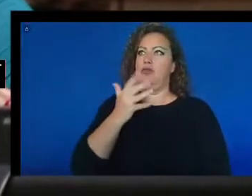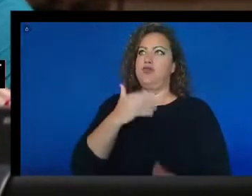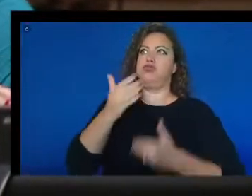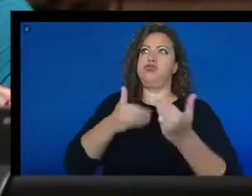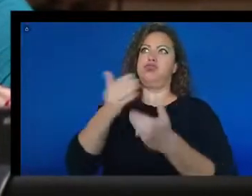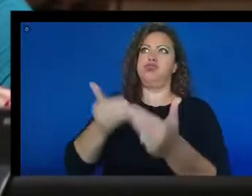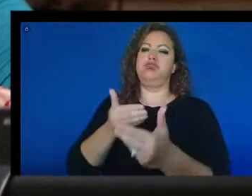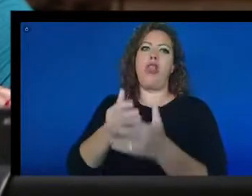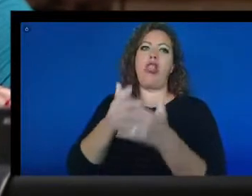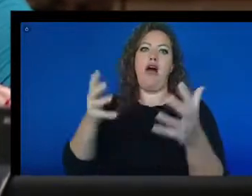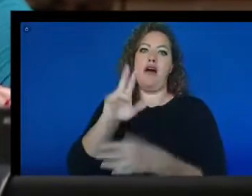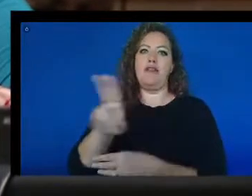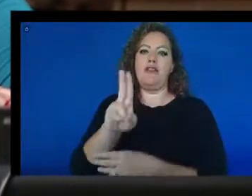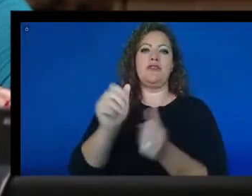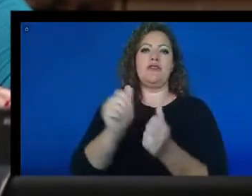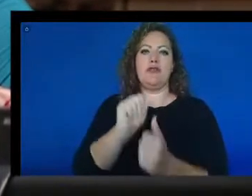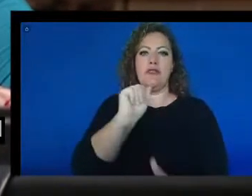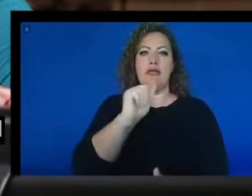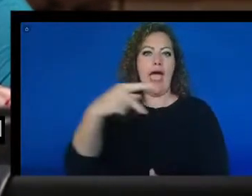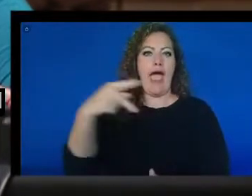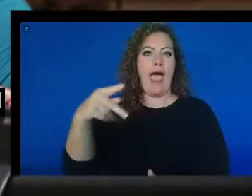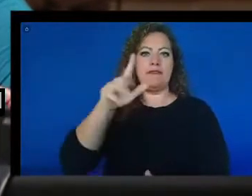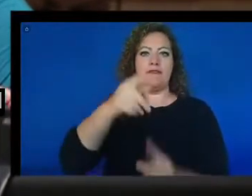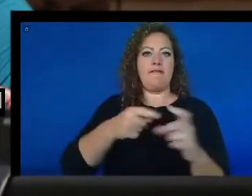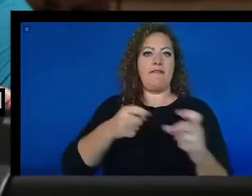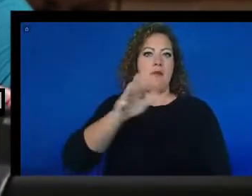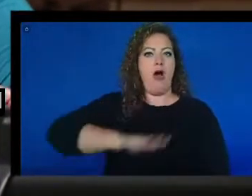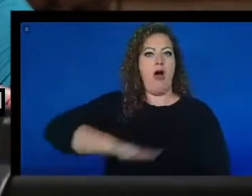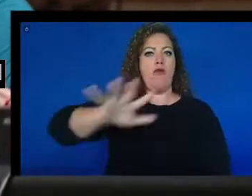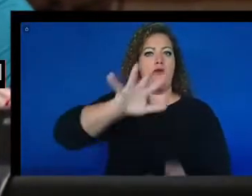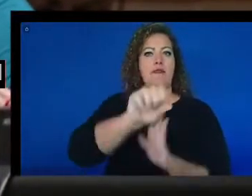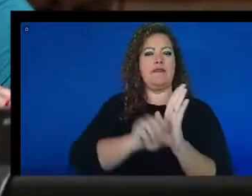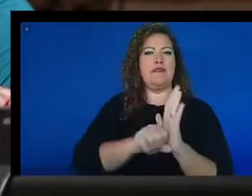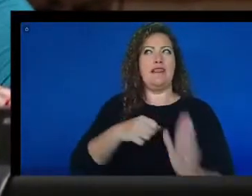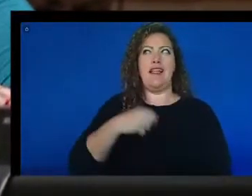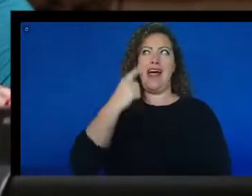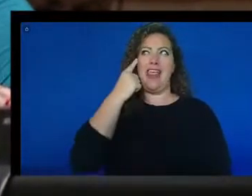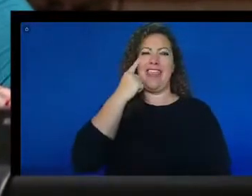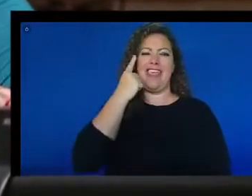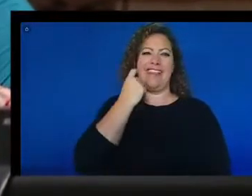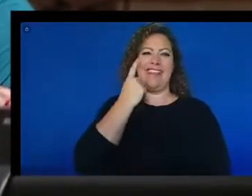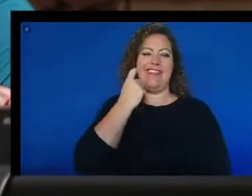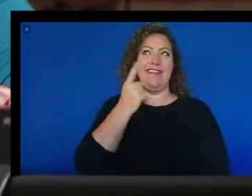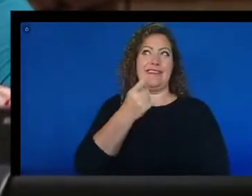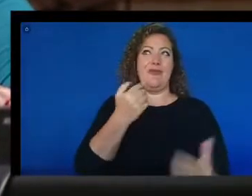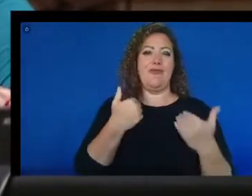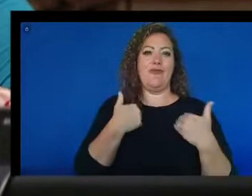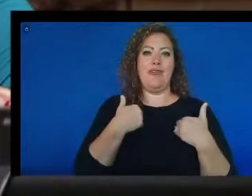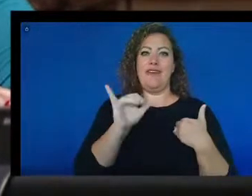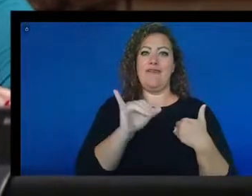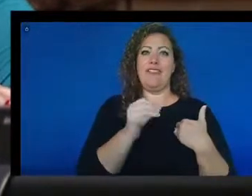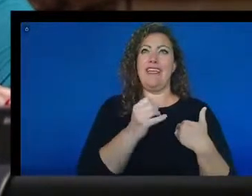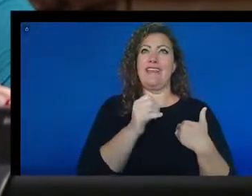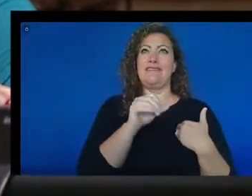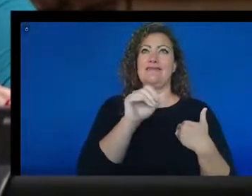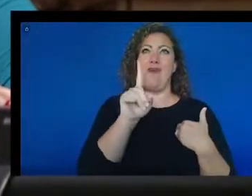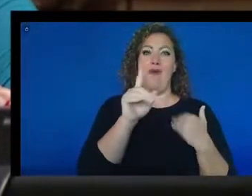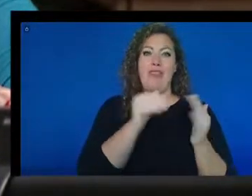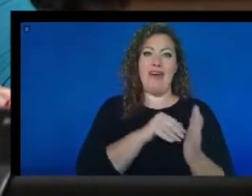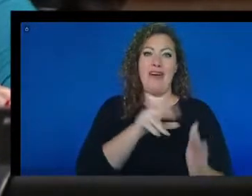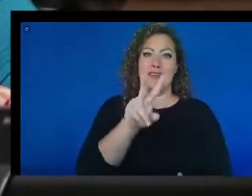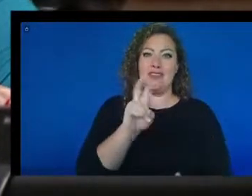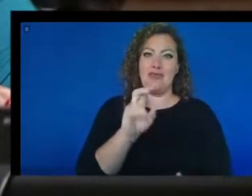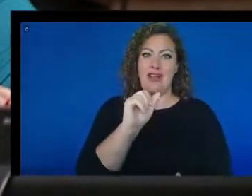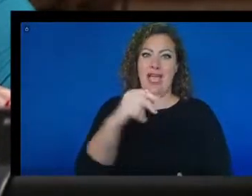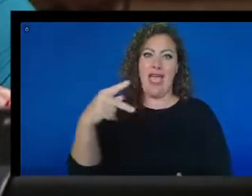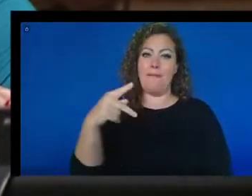from across the state. think the latest I heard was that we were up to like 1,200, but don't quote me on